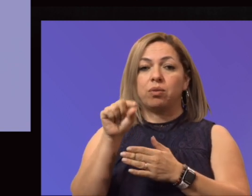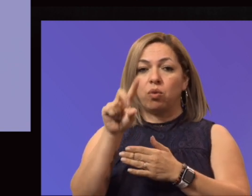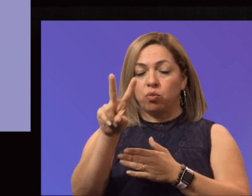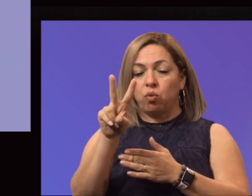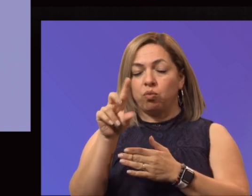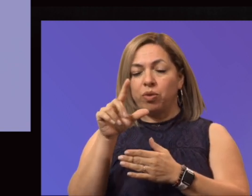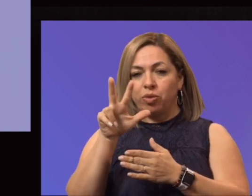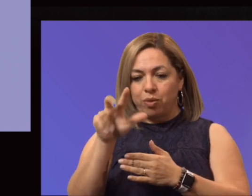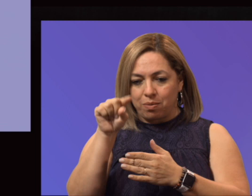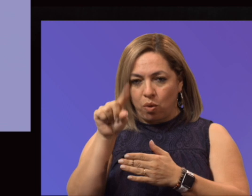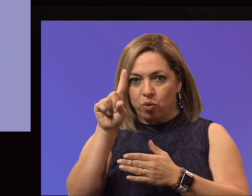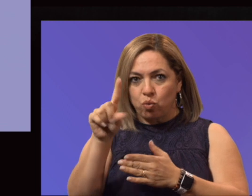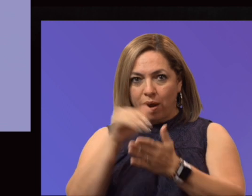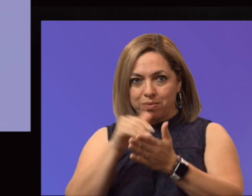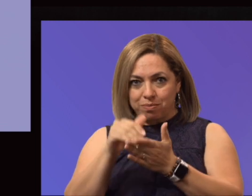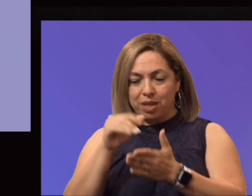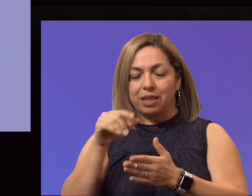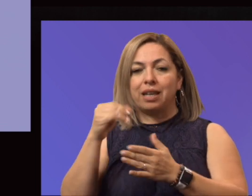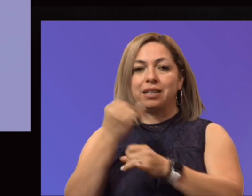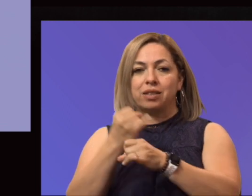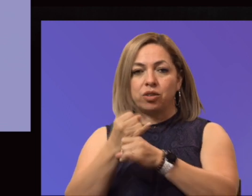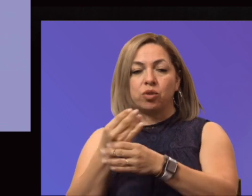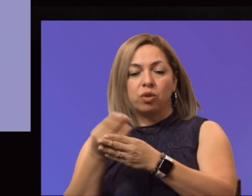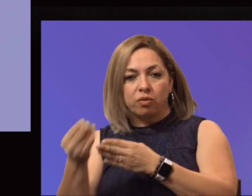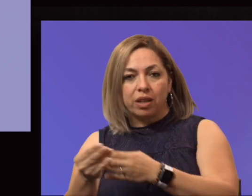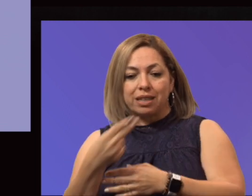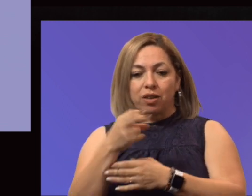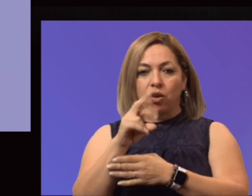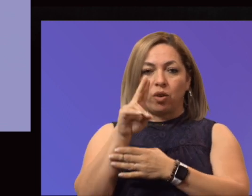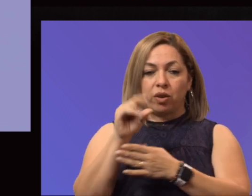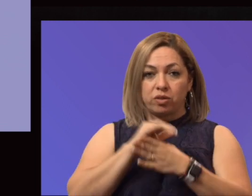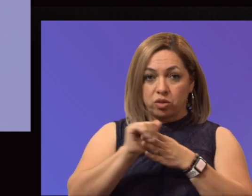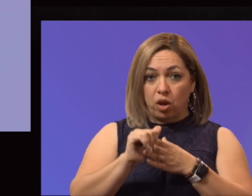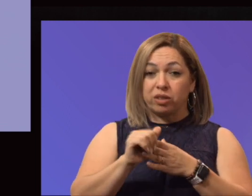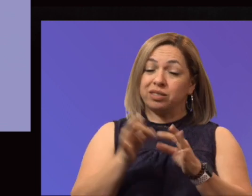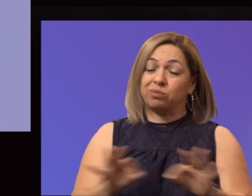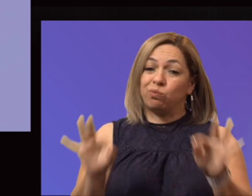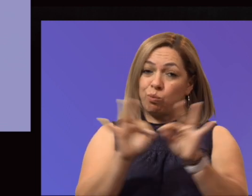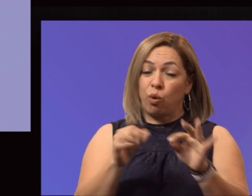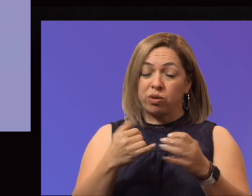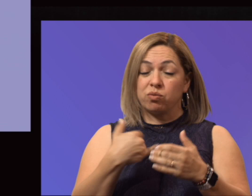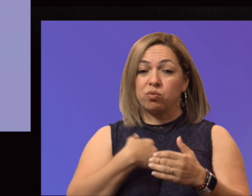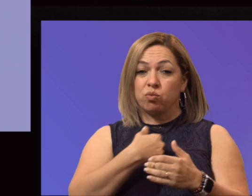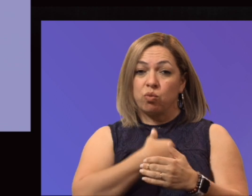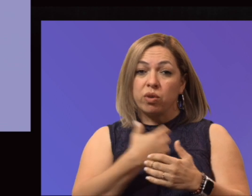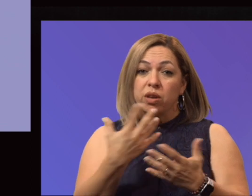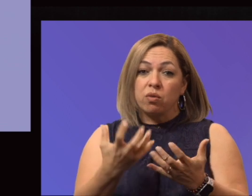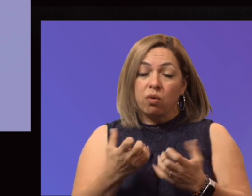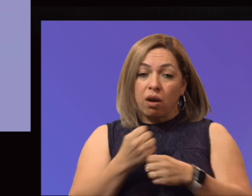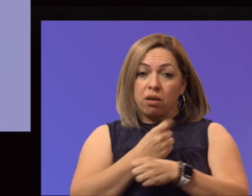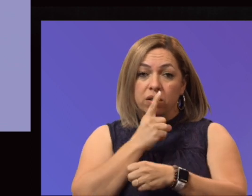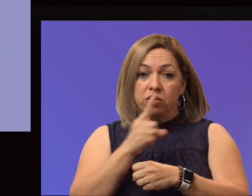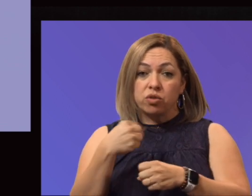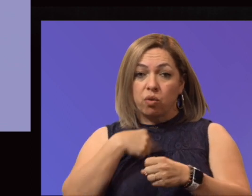The HEERF dollars are significant, and we want to make sure that we're tracking these funds, that